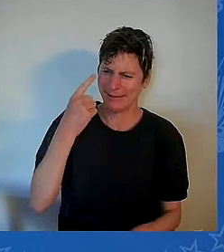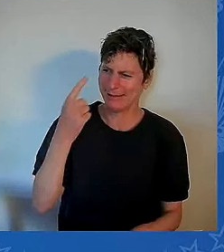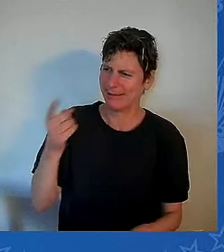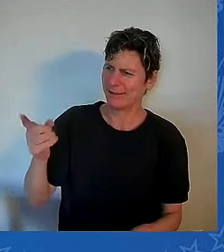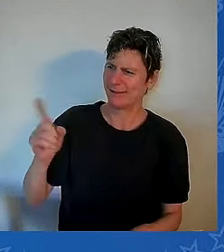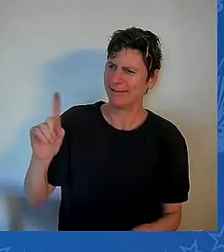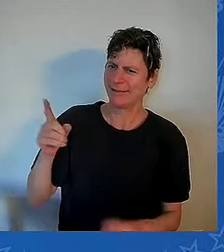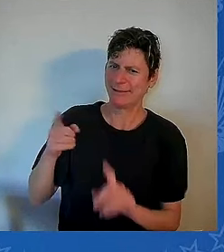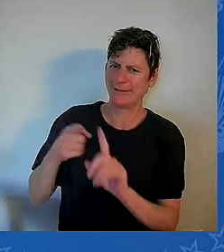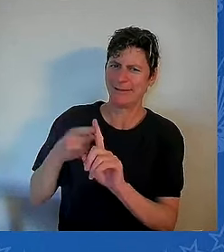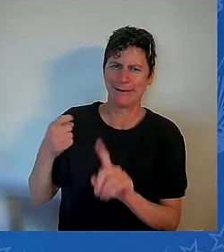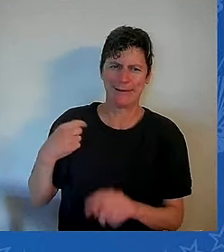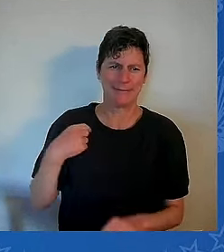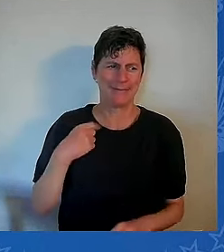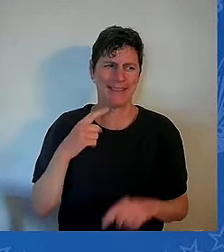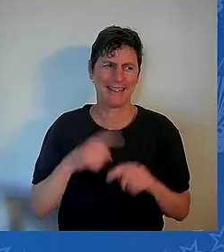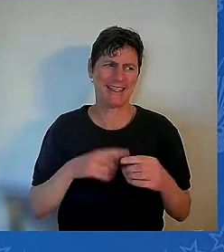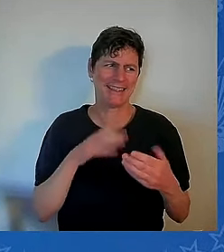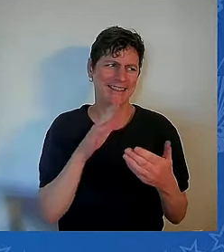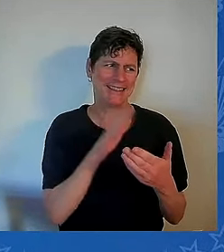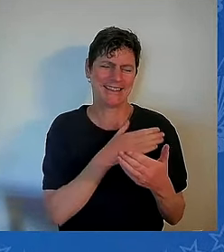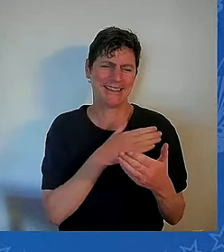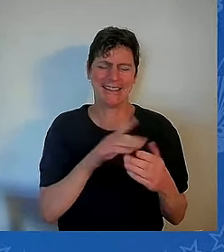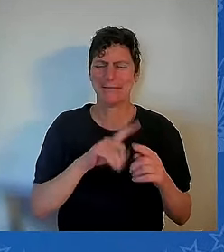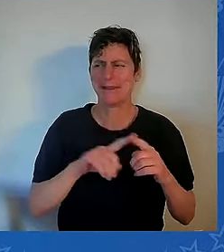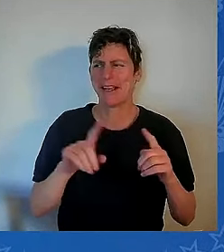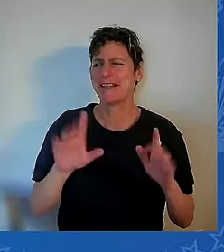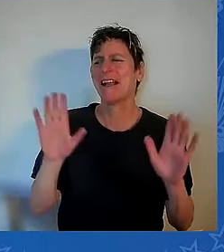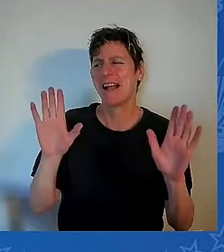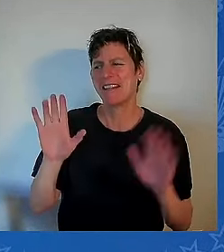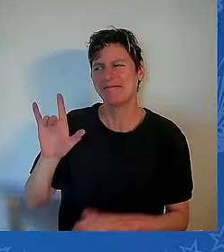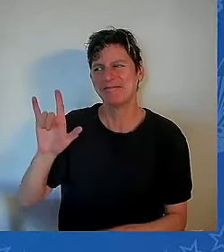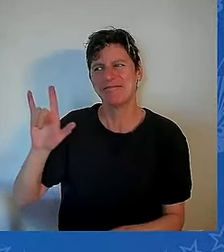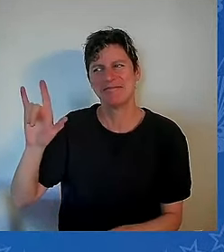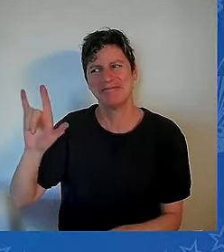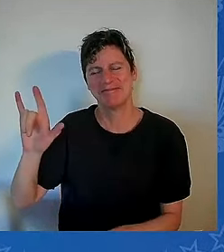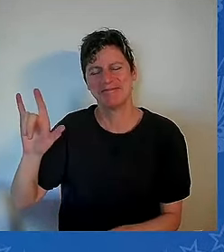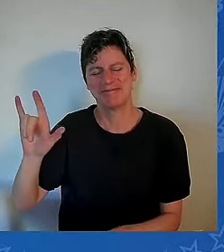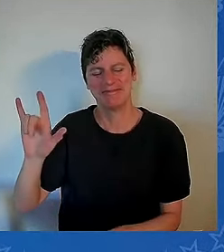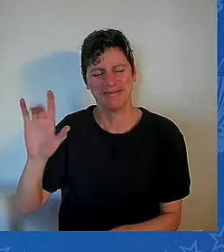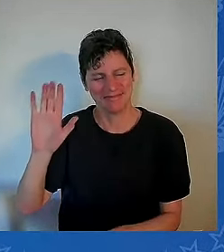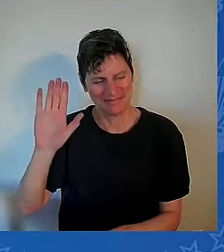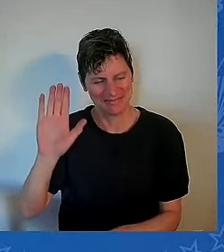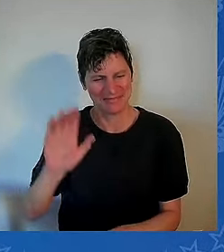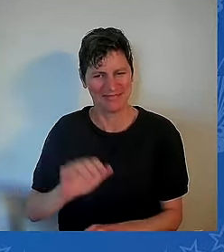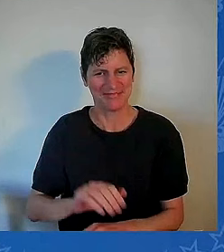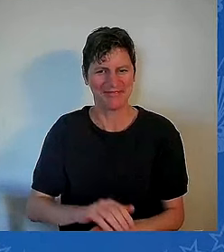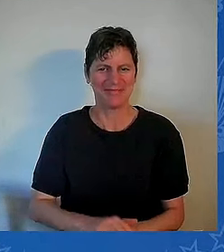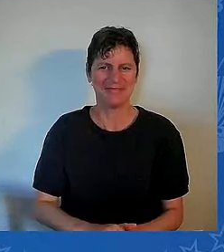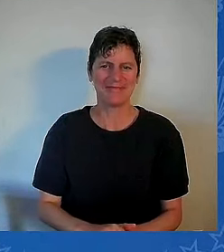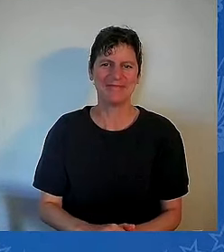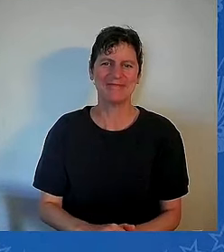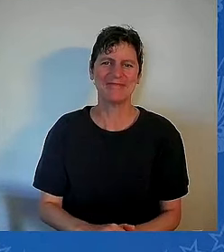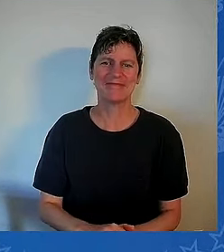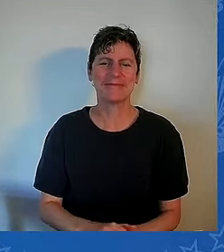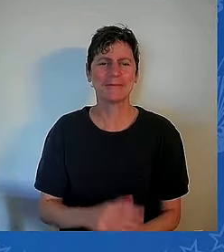Father McMillan, thank you for everything. Thank you for being so good to us.